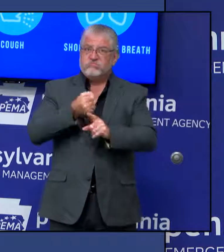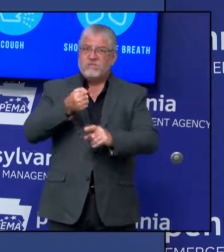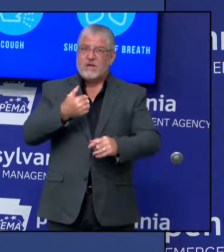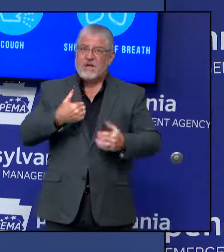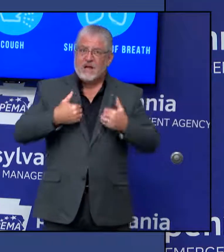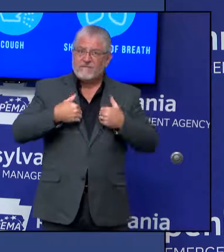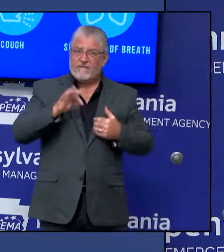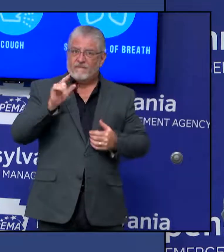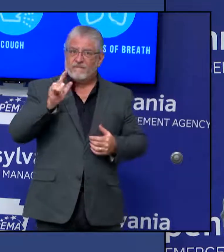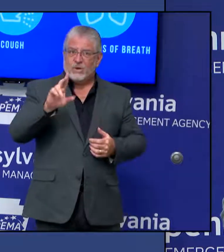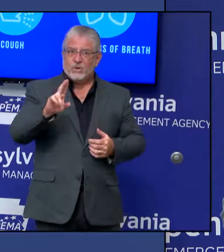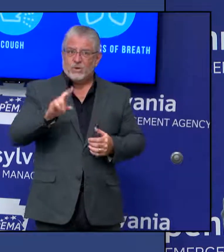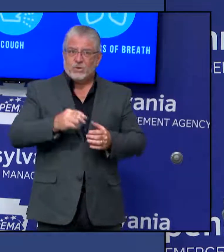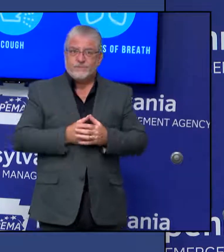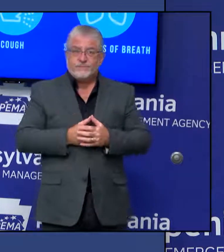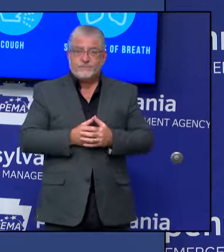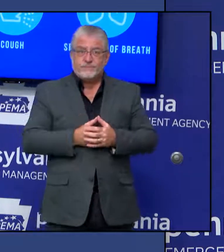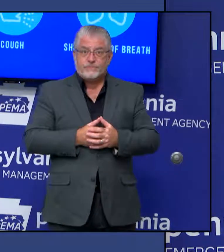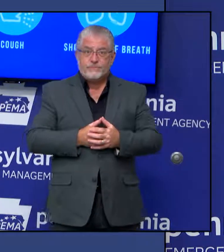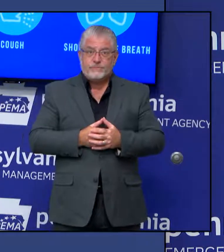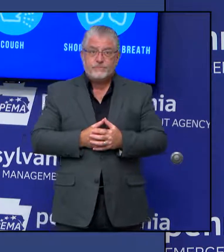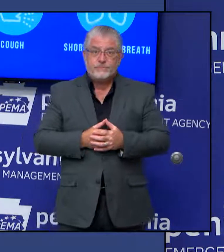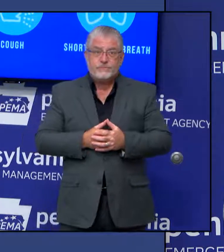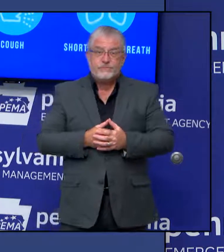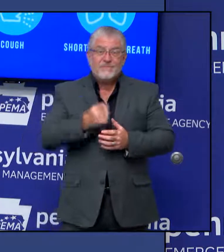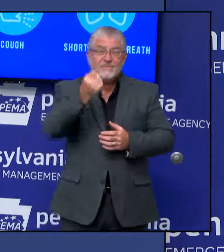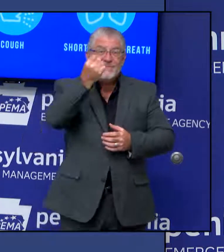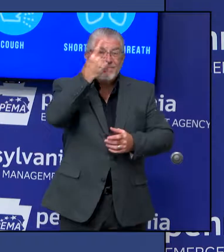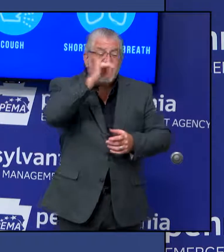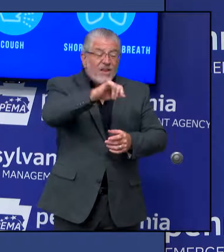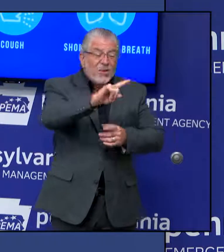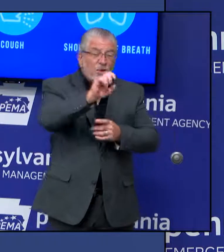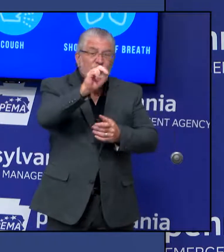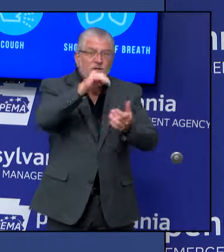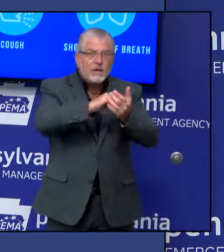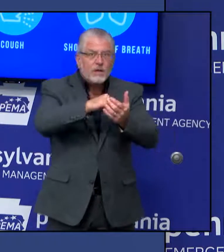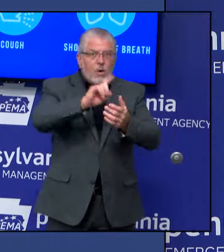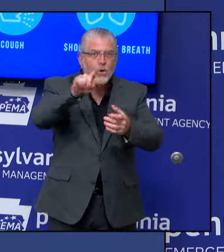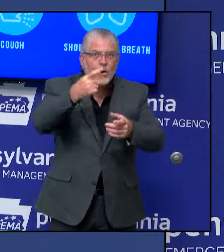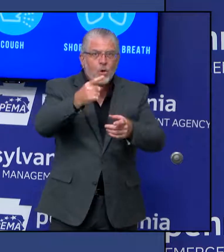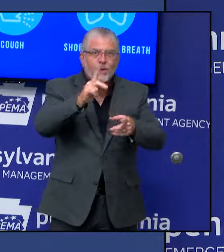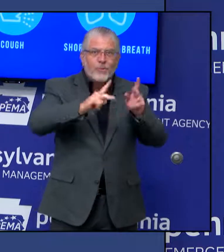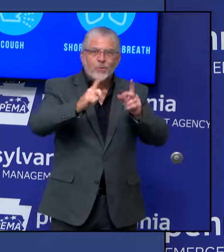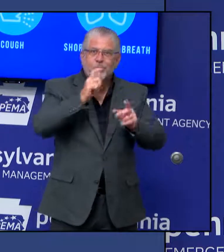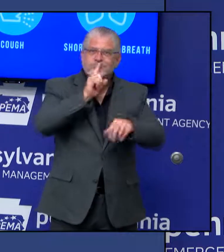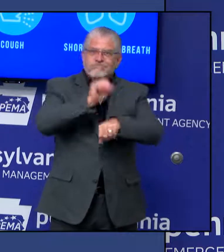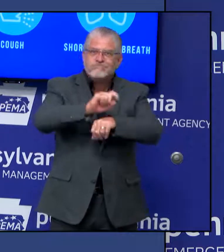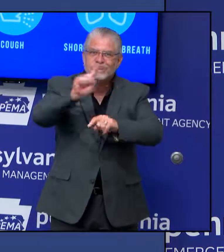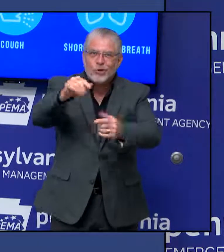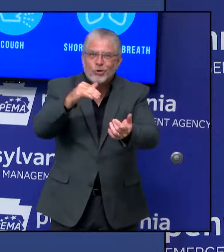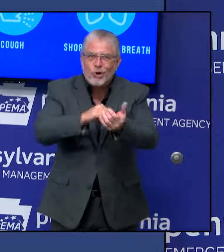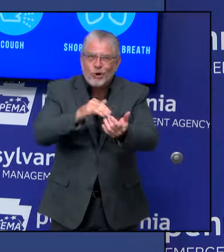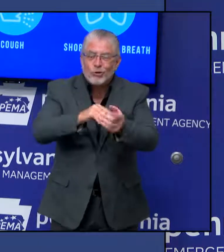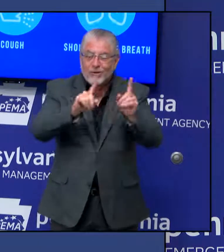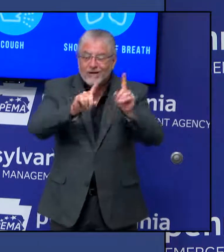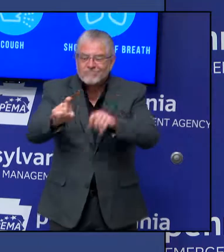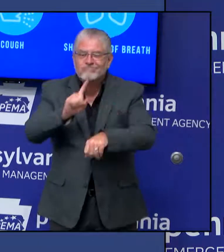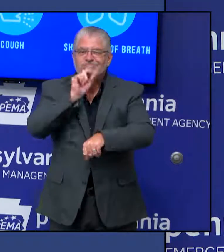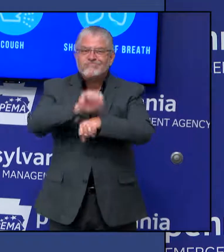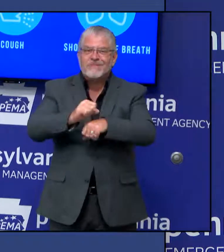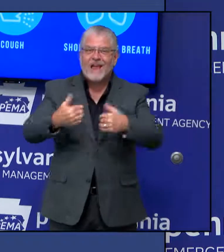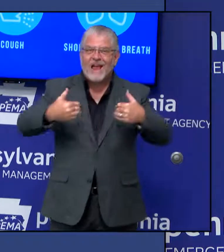is just the number of people who sought medical assistance were then tested for the flu and had laboratory-confirmed results.